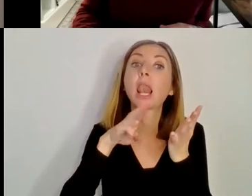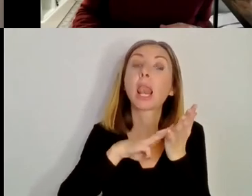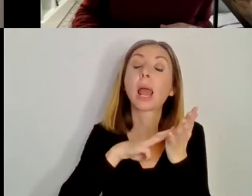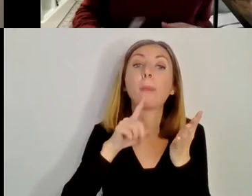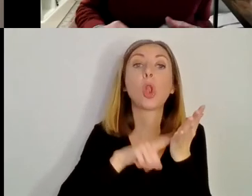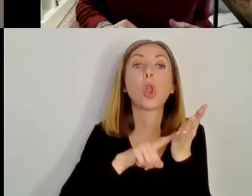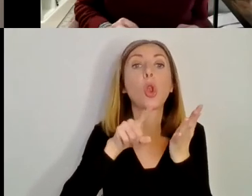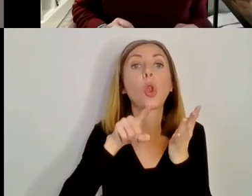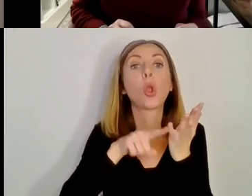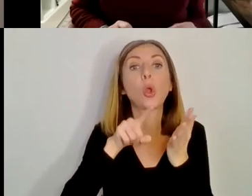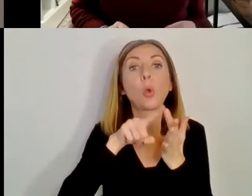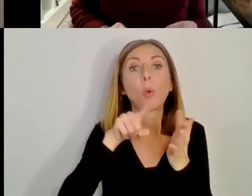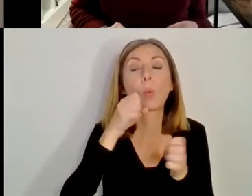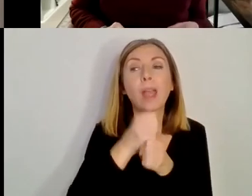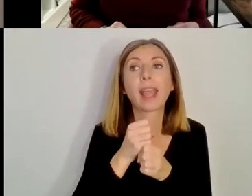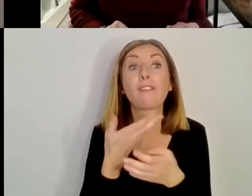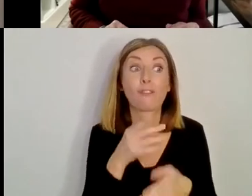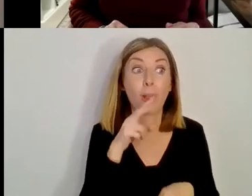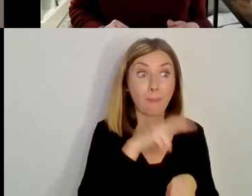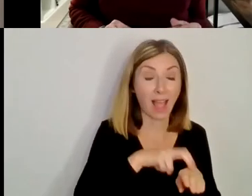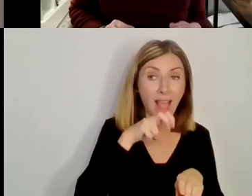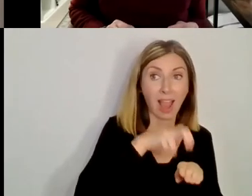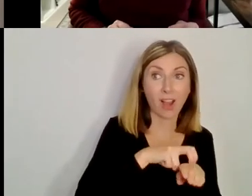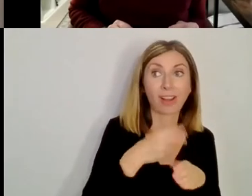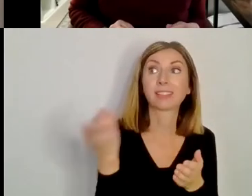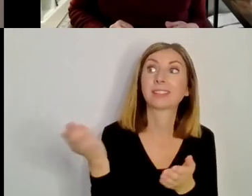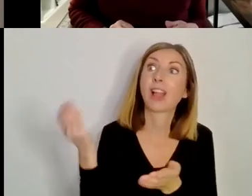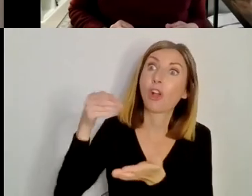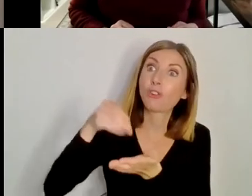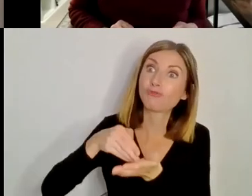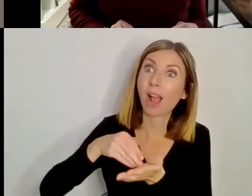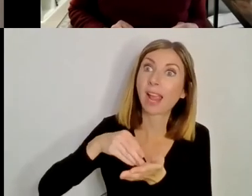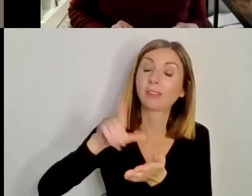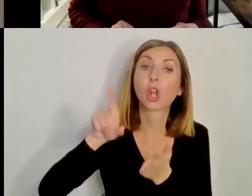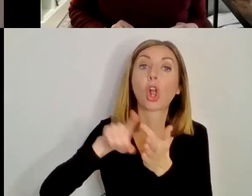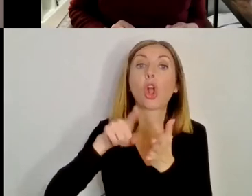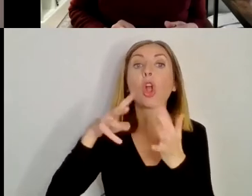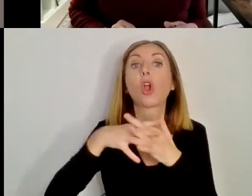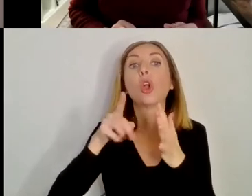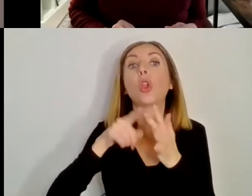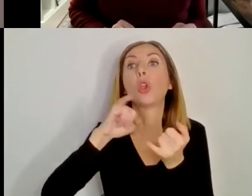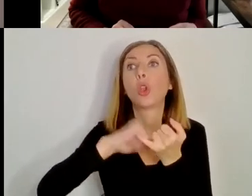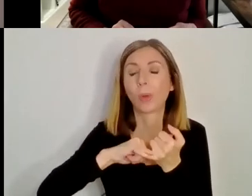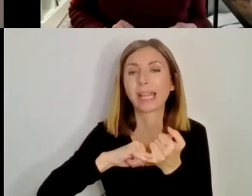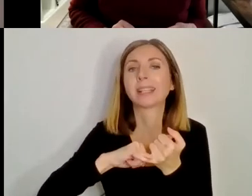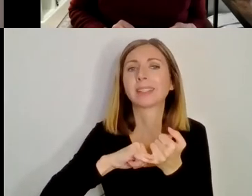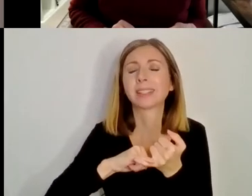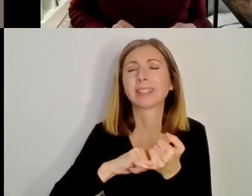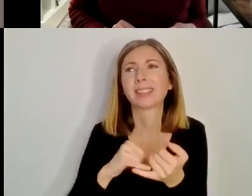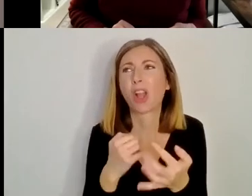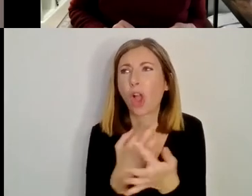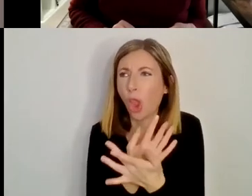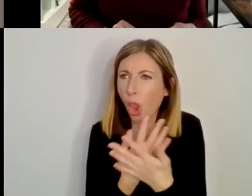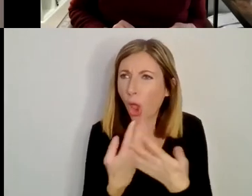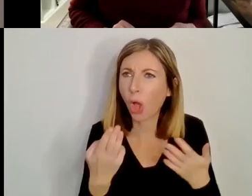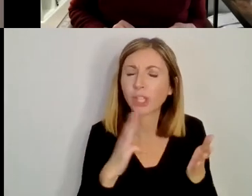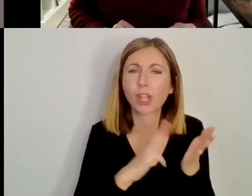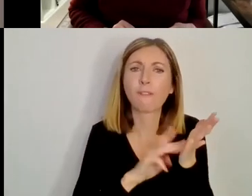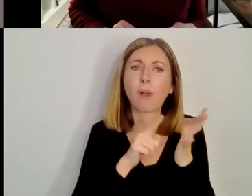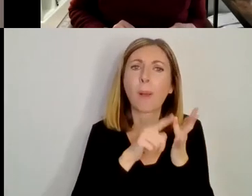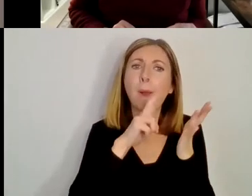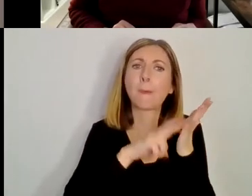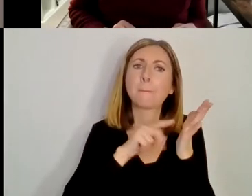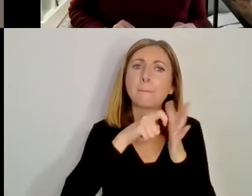and Jekyll writing in the ninth century that lots of, lots of monks were going to